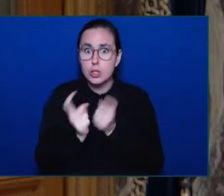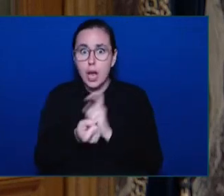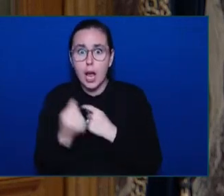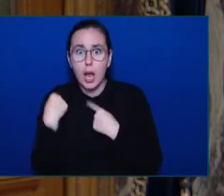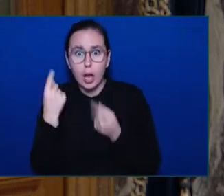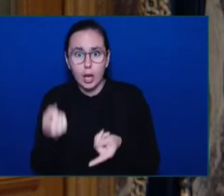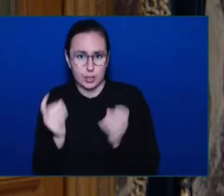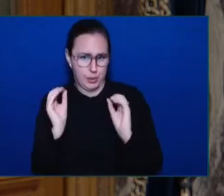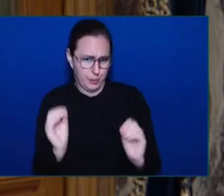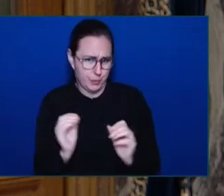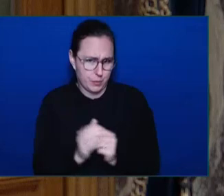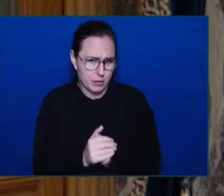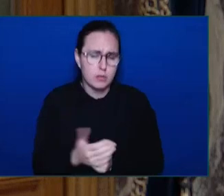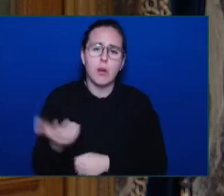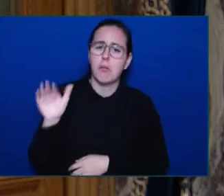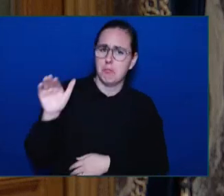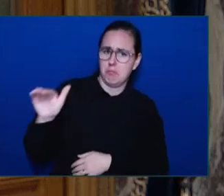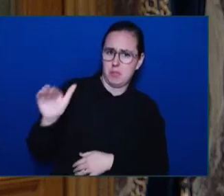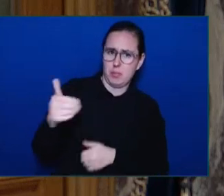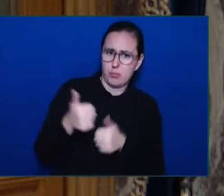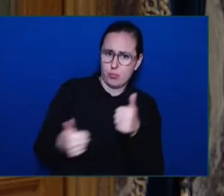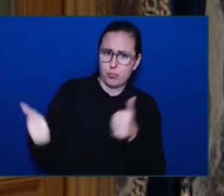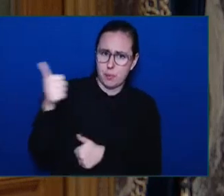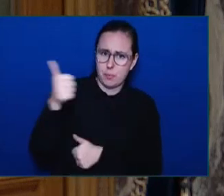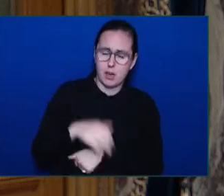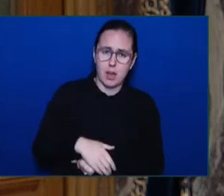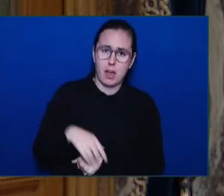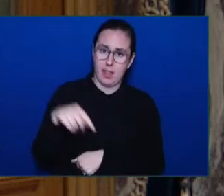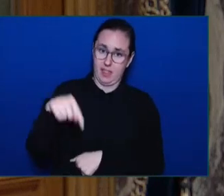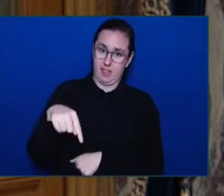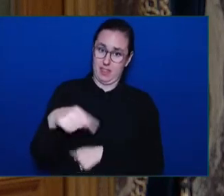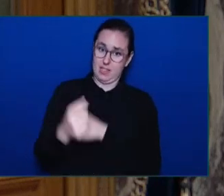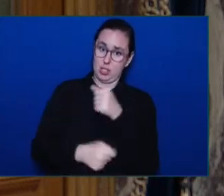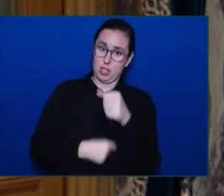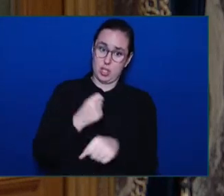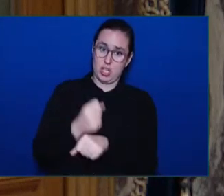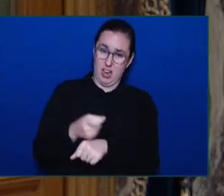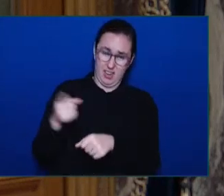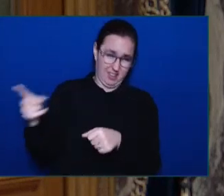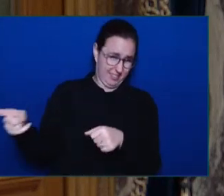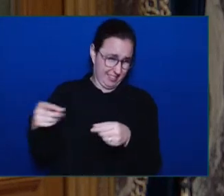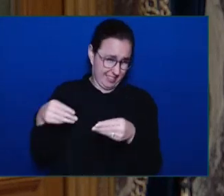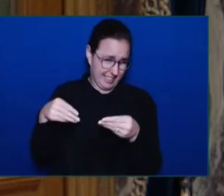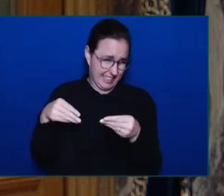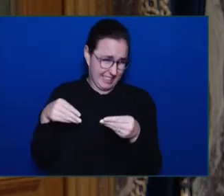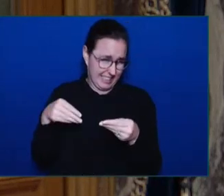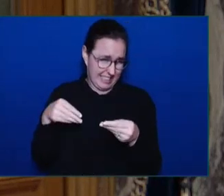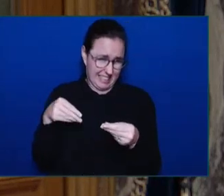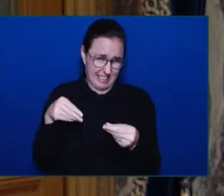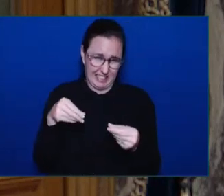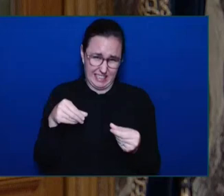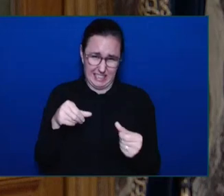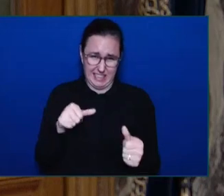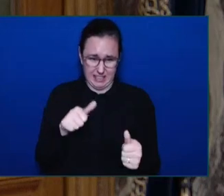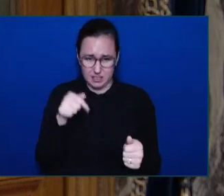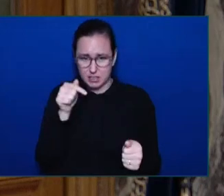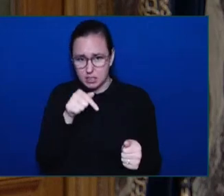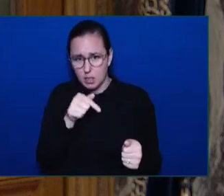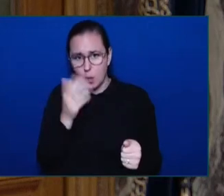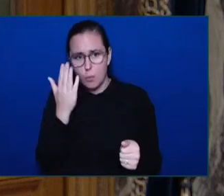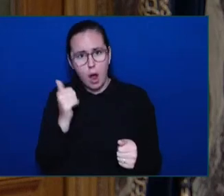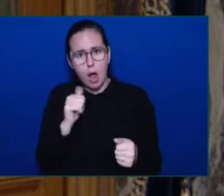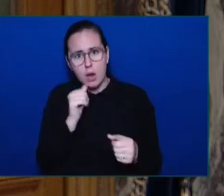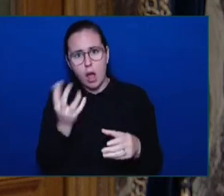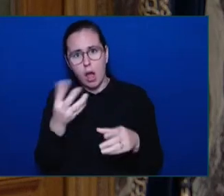earlier this year. Why did that not include air conditioners for those who are most at risk of heat-related